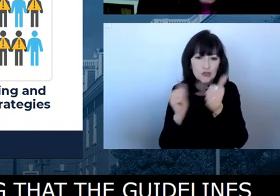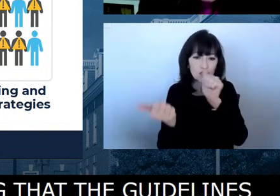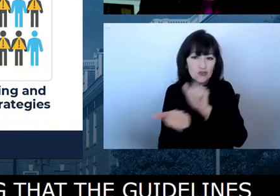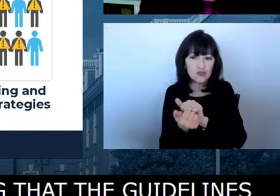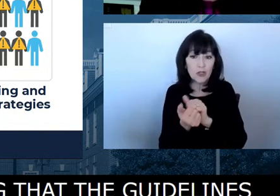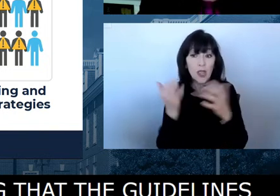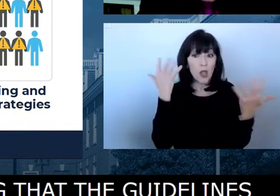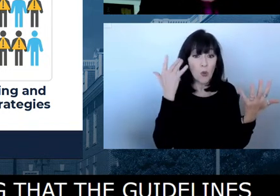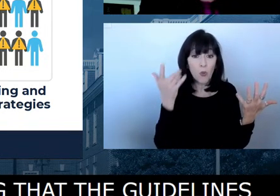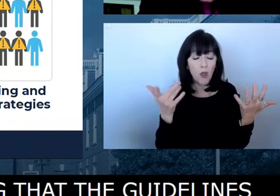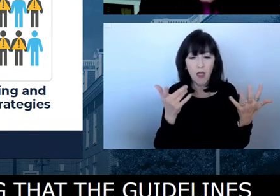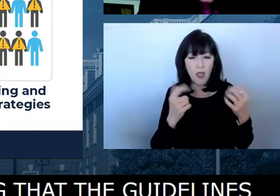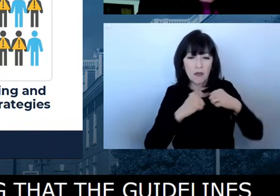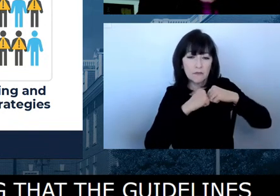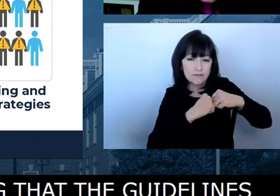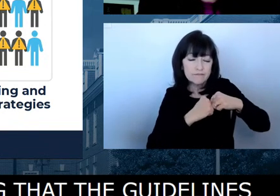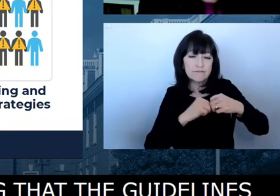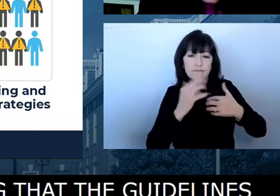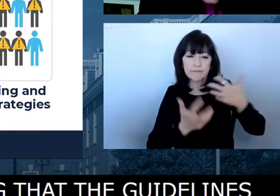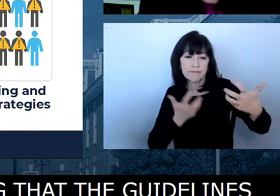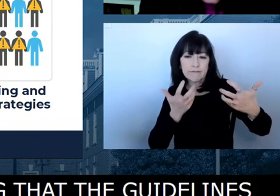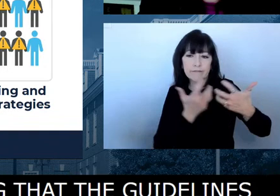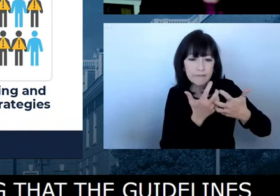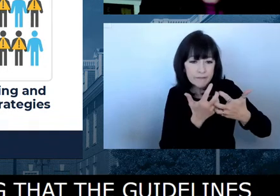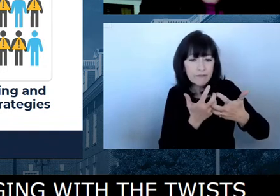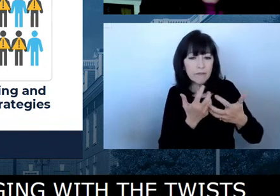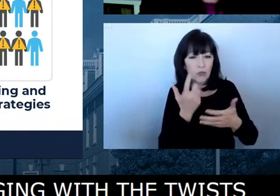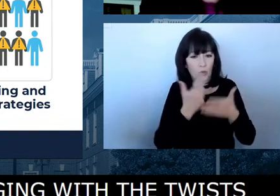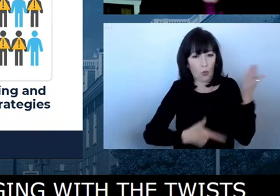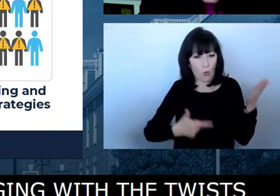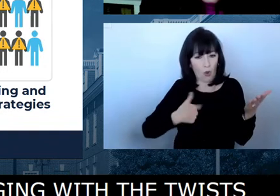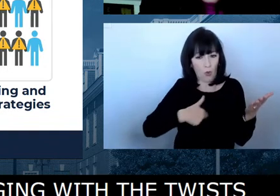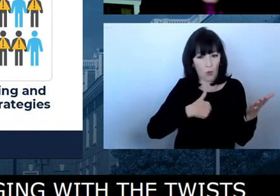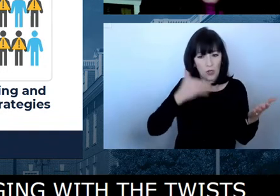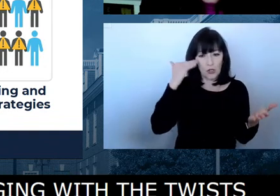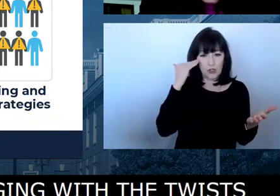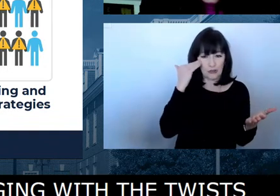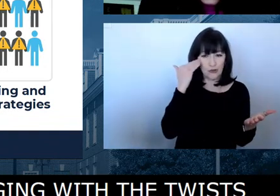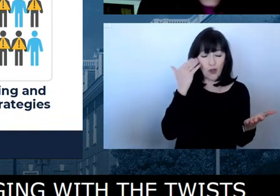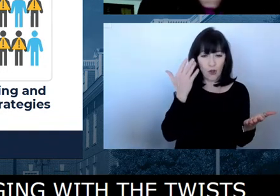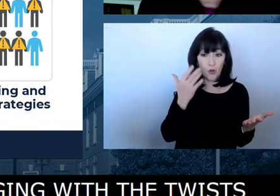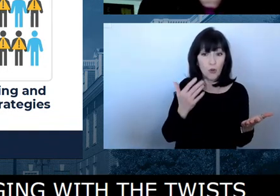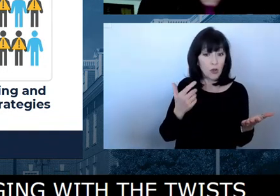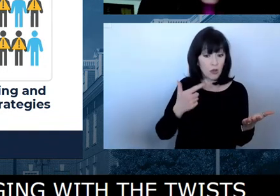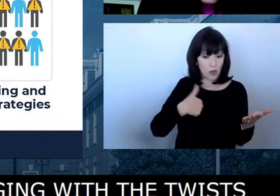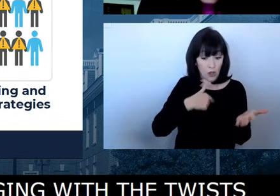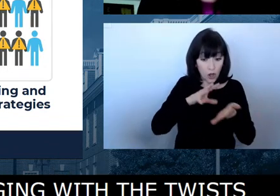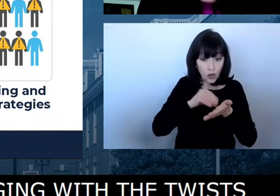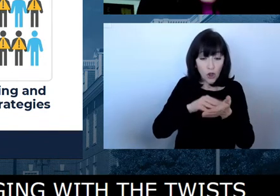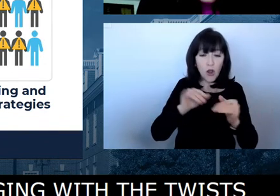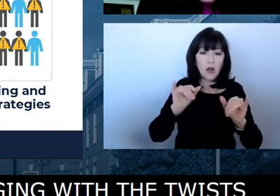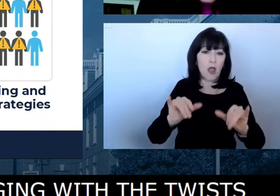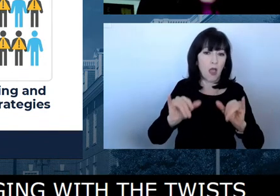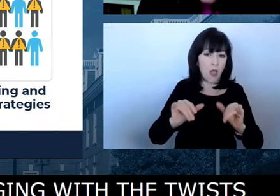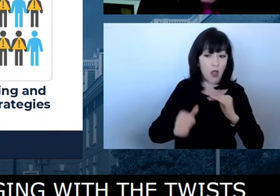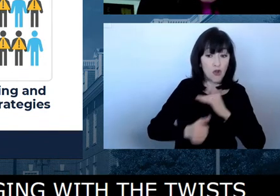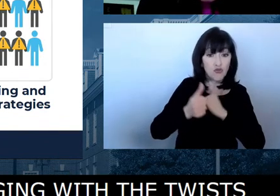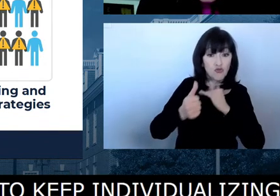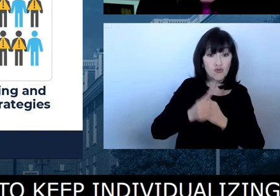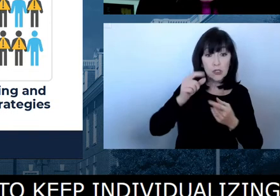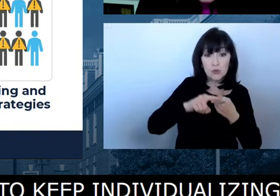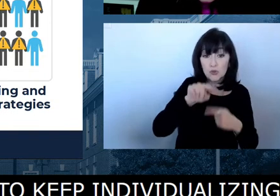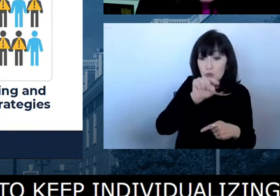Um, we need to keep individualizing them based on what we learn about risks to individual people, individual population.